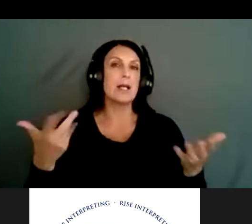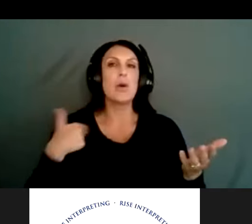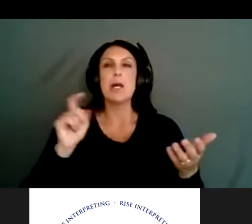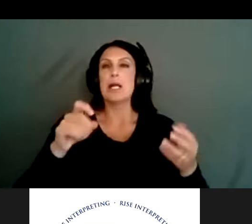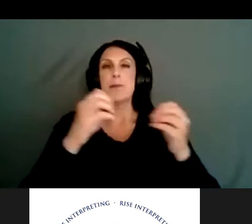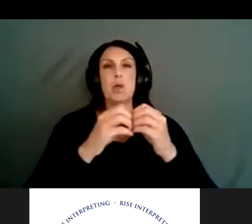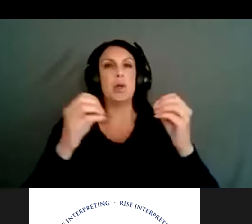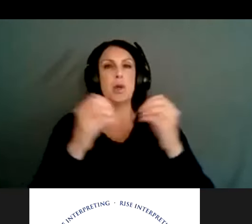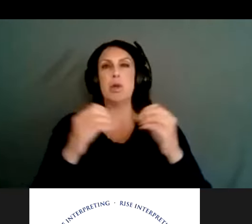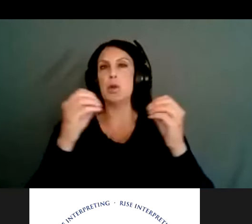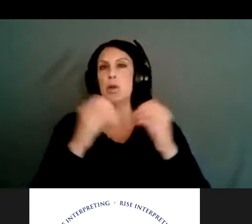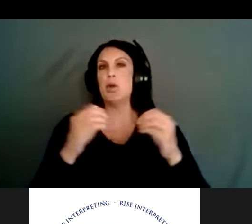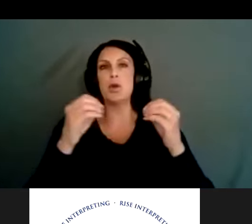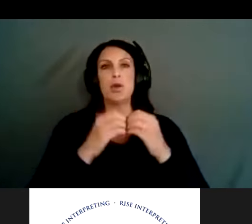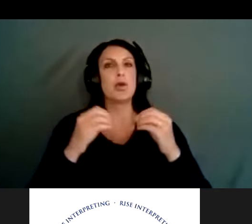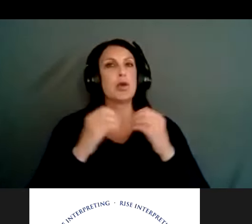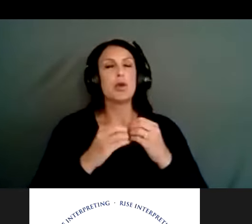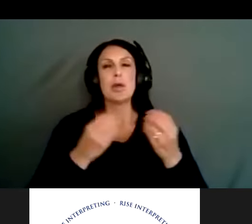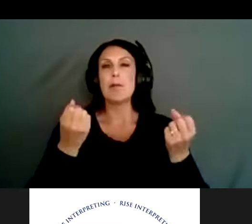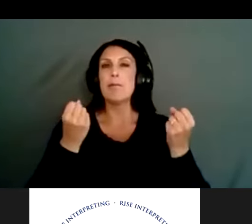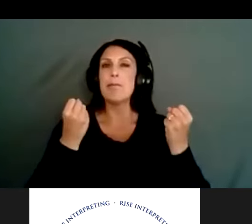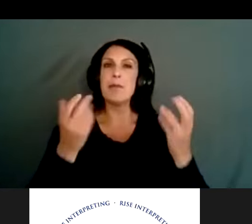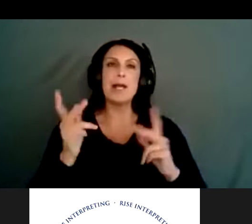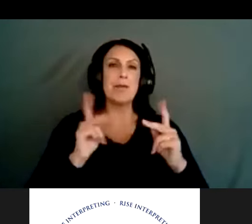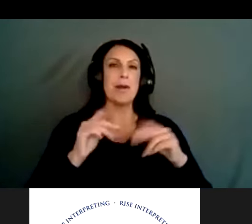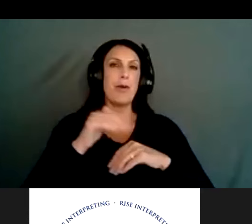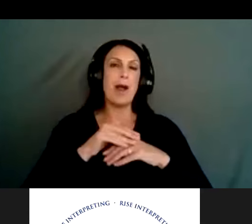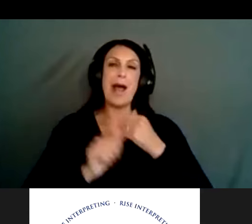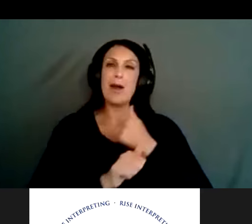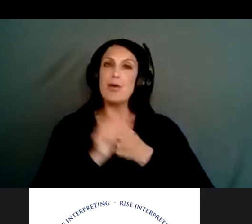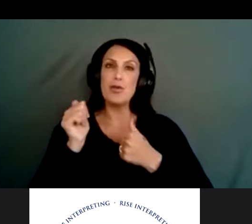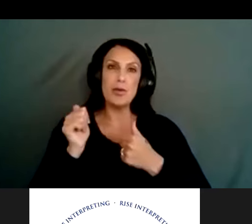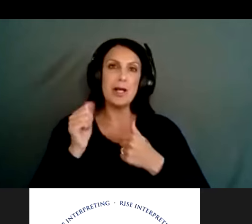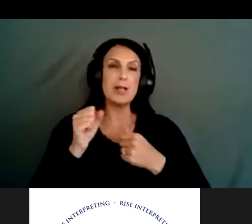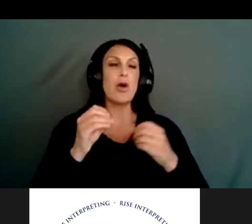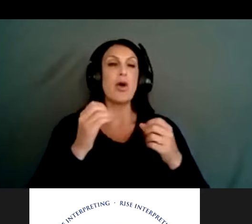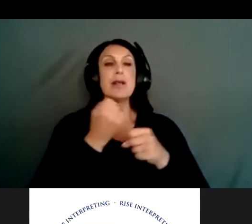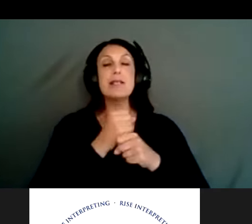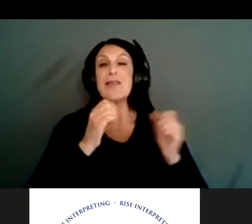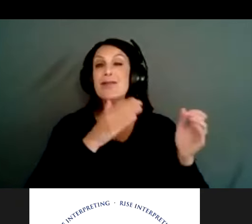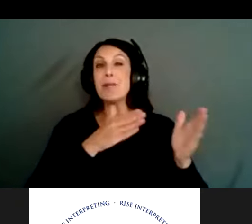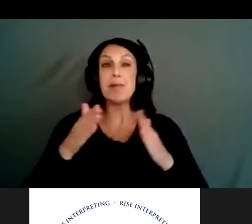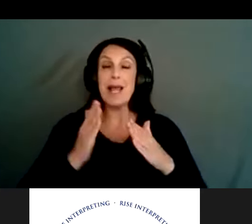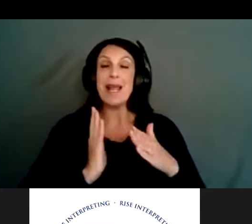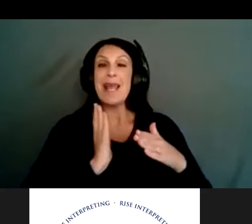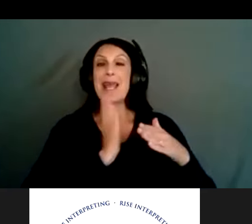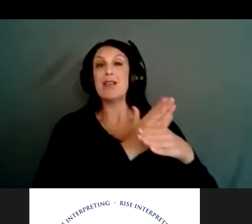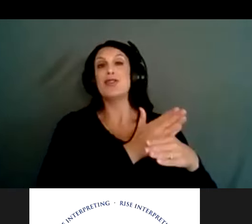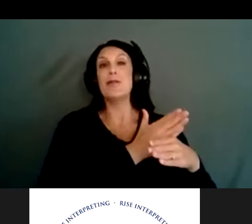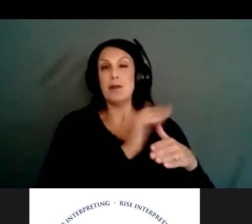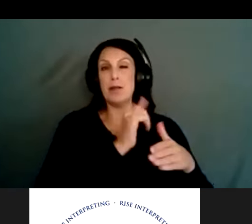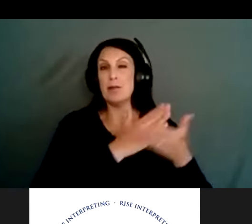have been, have identified as at risk for suicide. So ensuring that the safety planning intervention or a similar effort is part of our